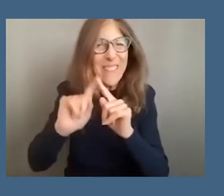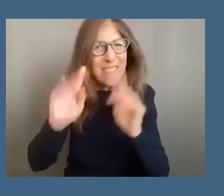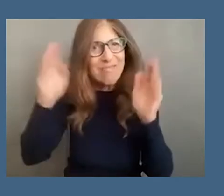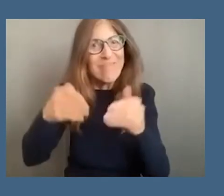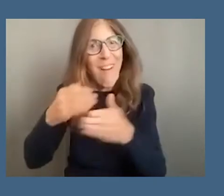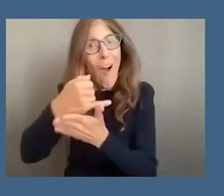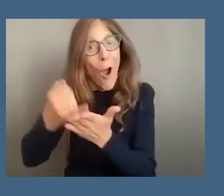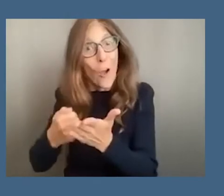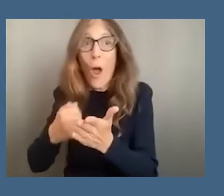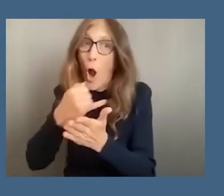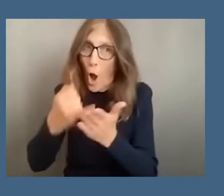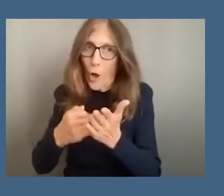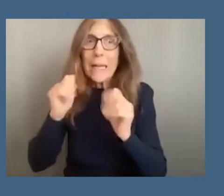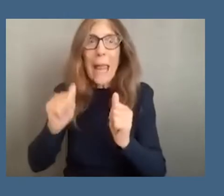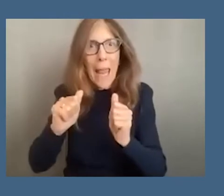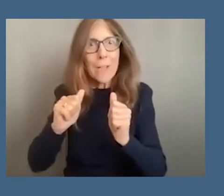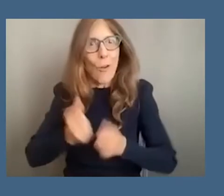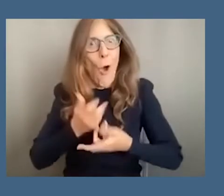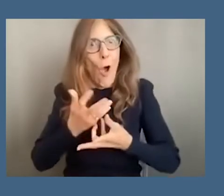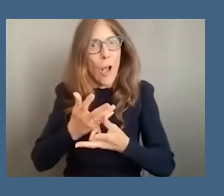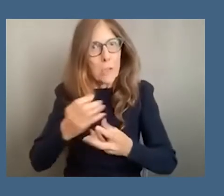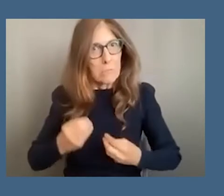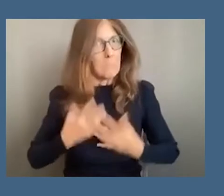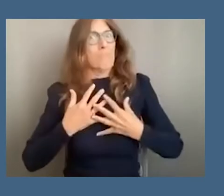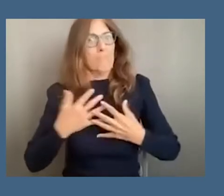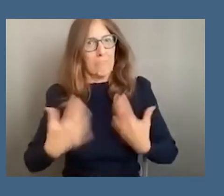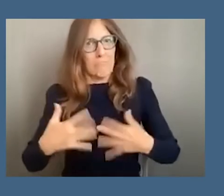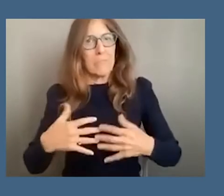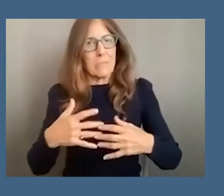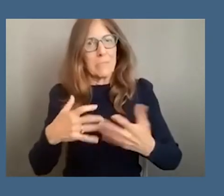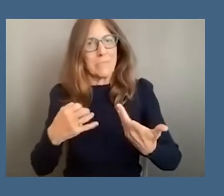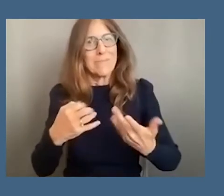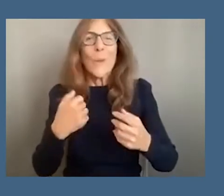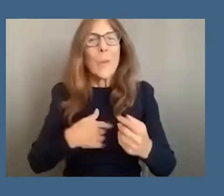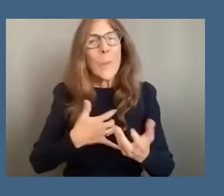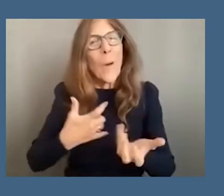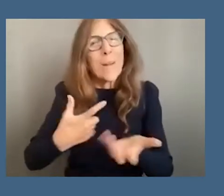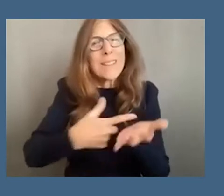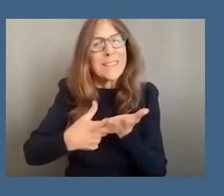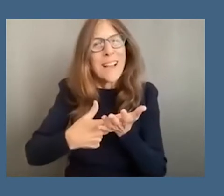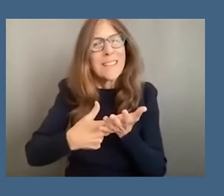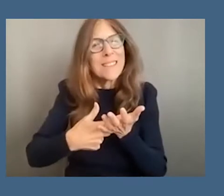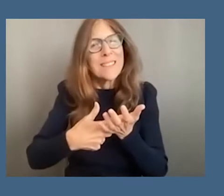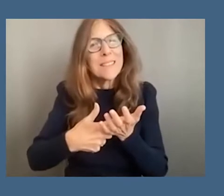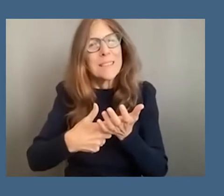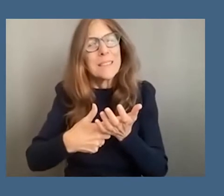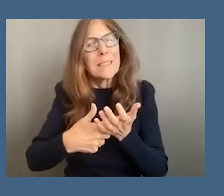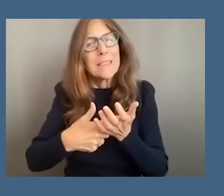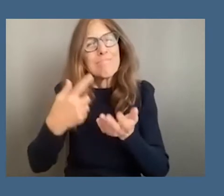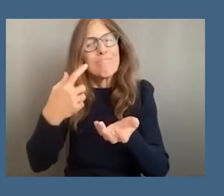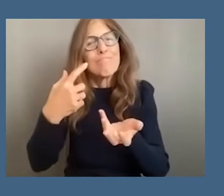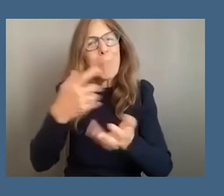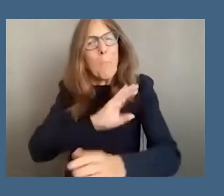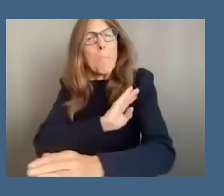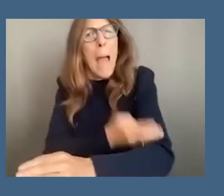and evoke and for this panel we want to engage in a nuanced conversation about power the power of